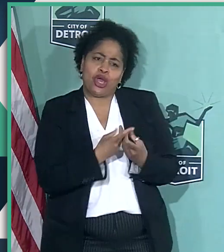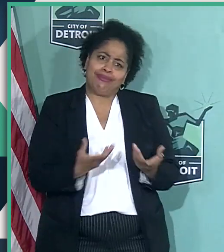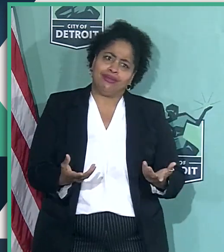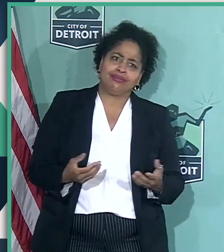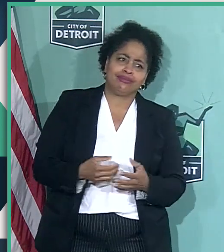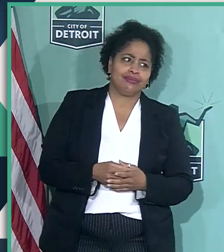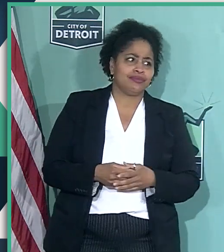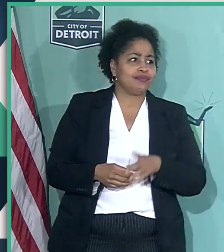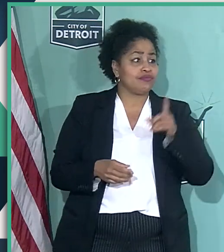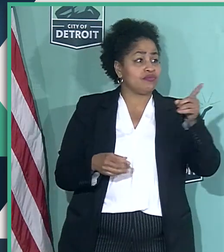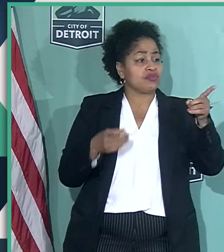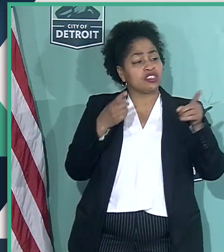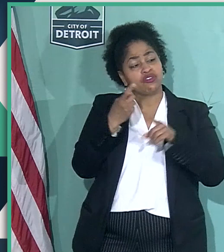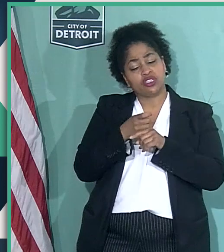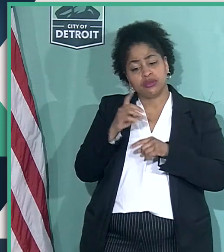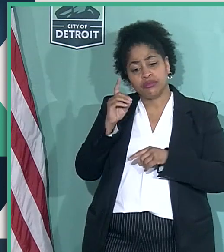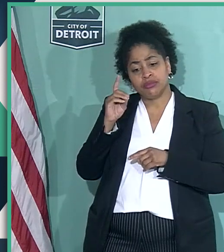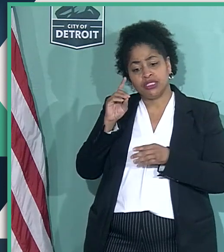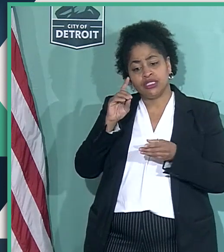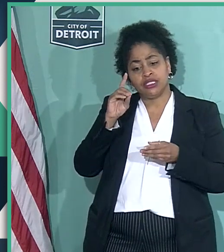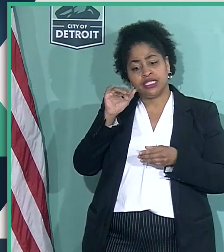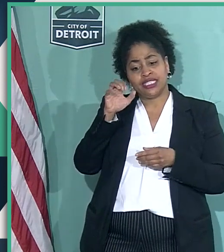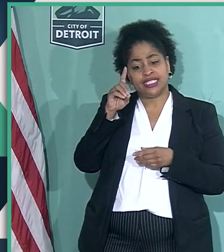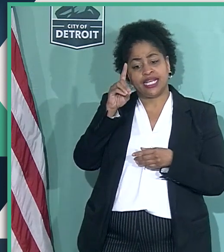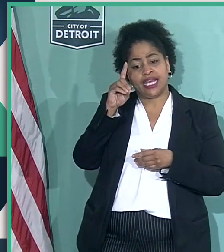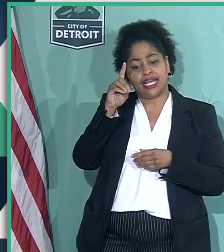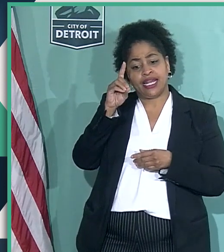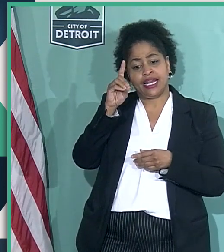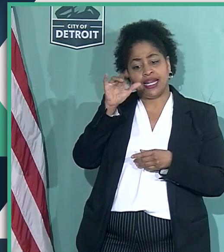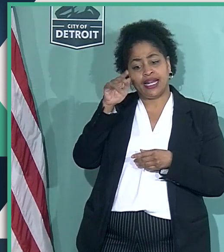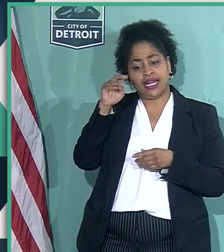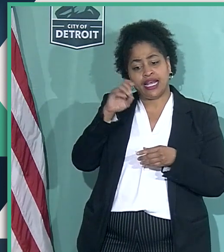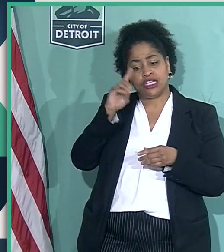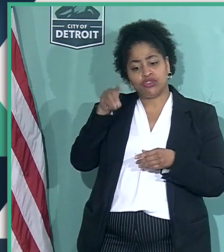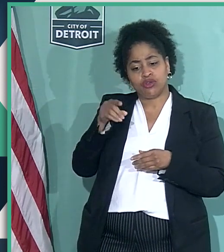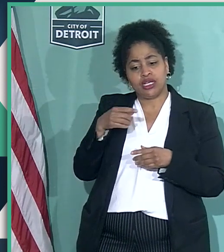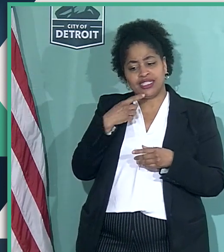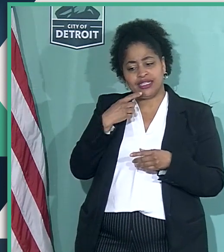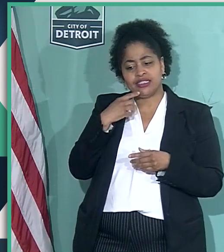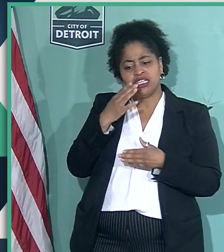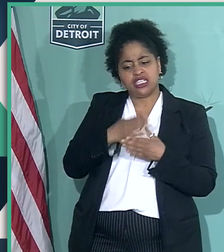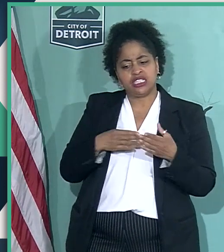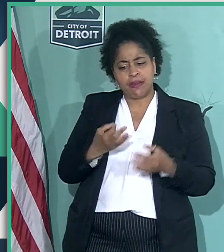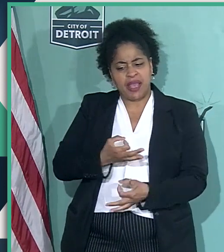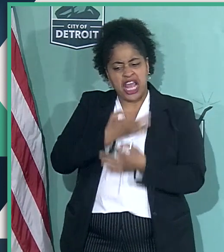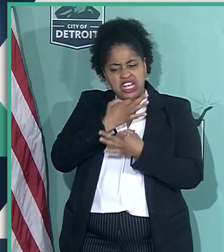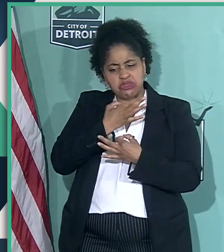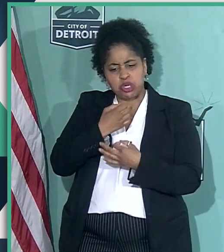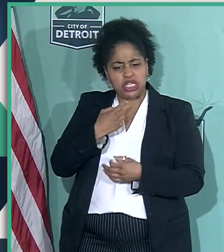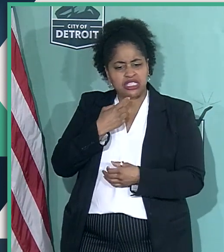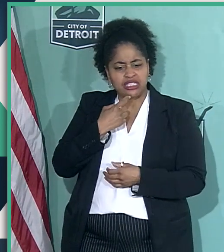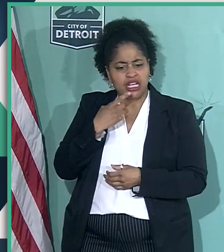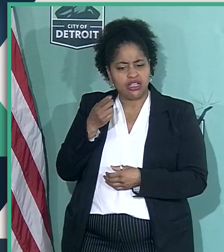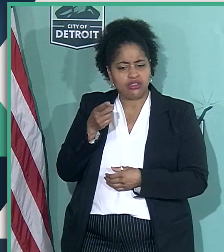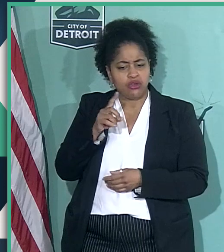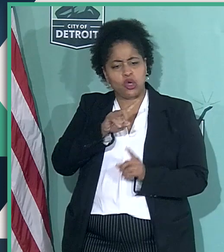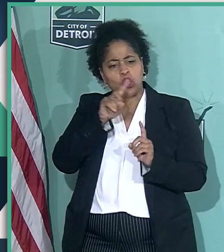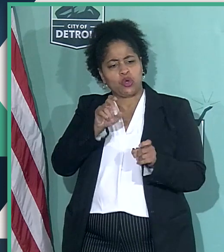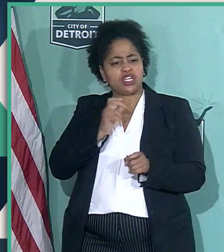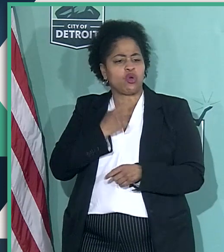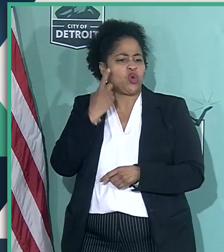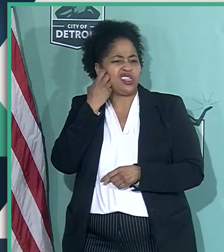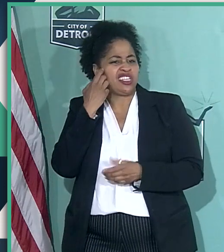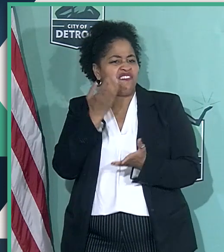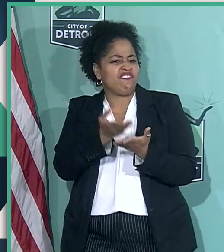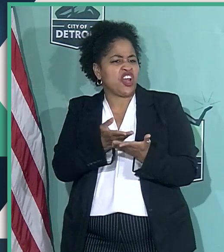Okay. And from Deadline Detroit, they say that some experts, they haven't said specifically, who have questioned our recent verification